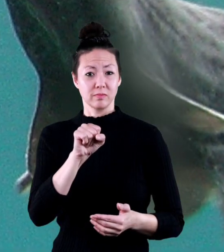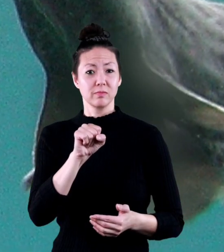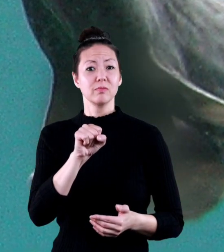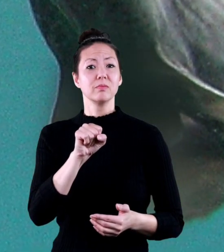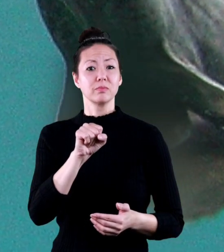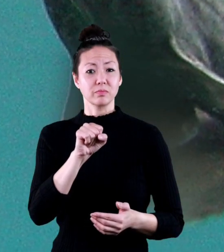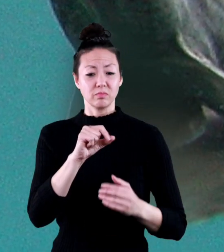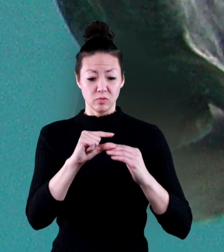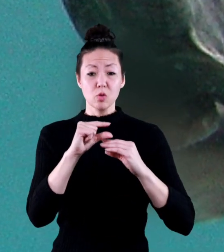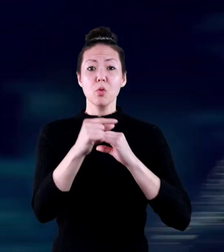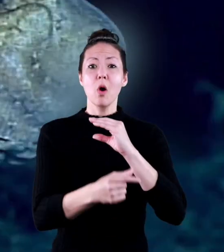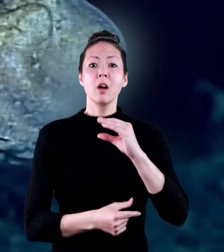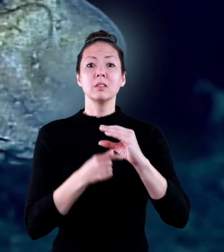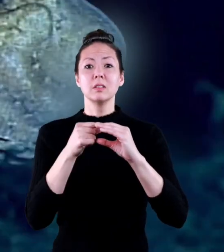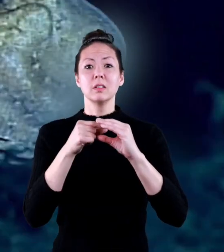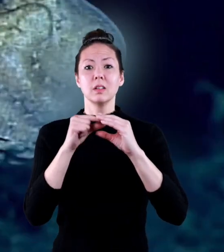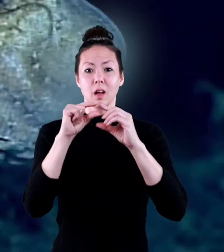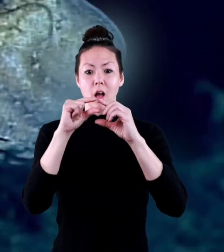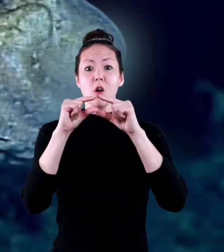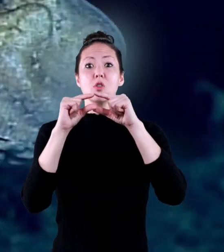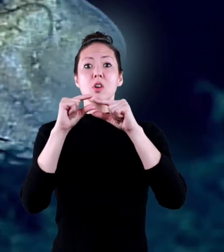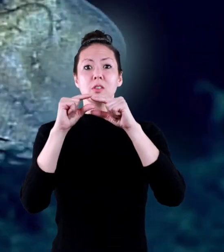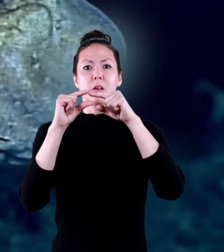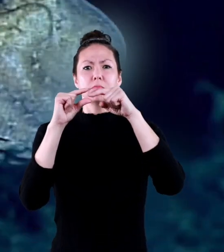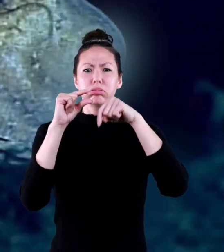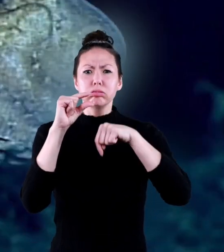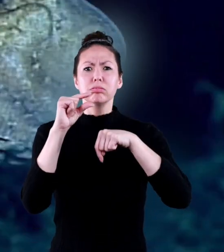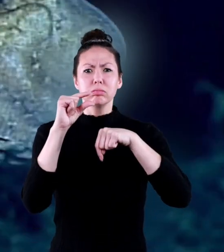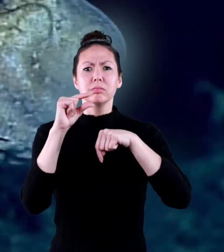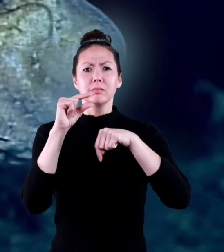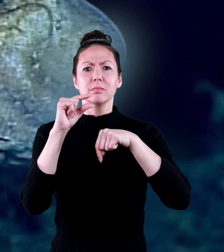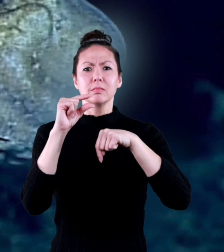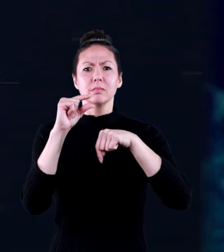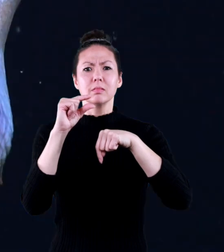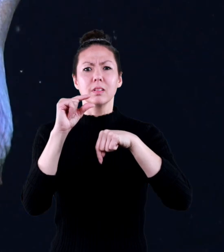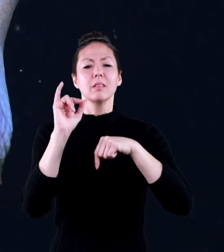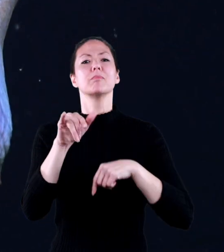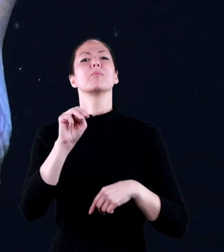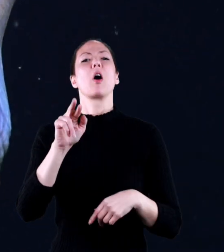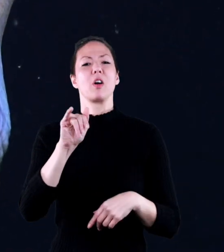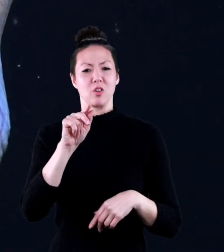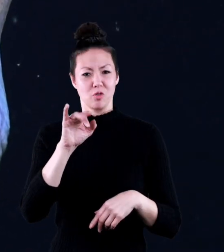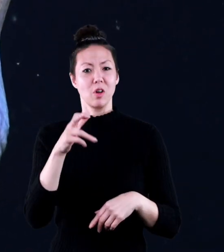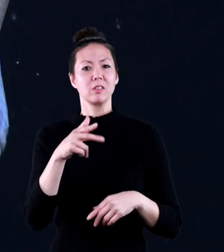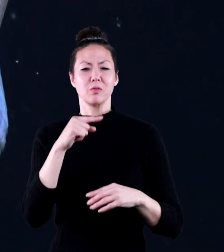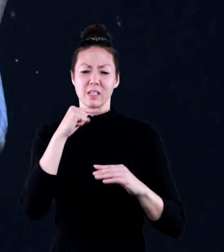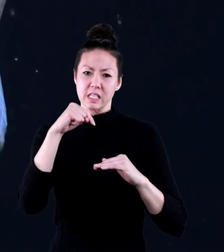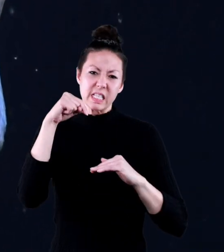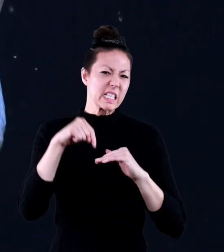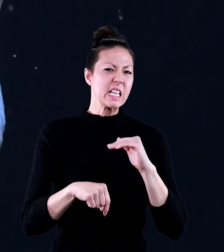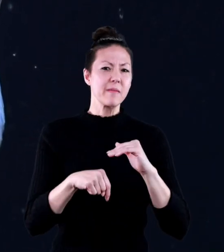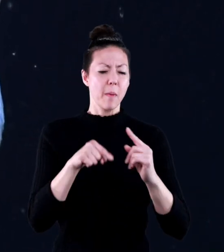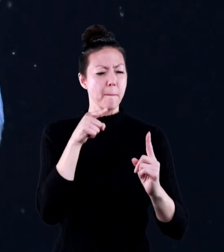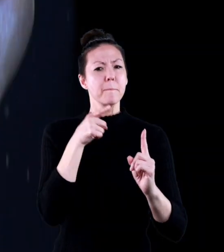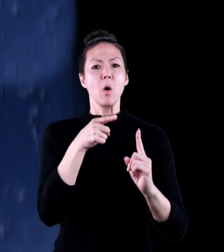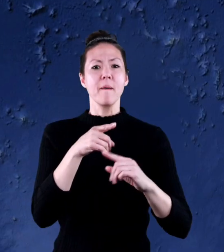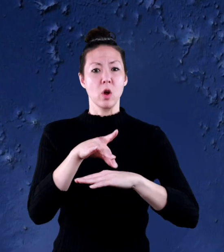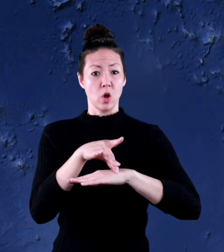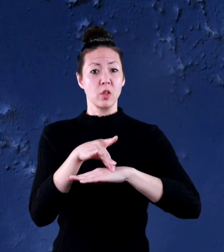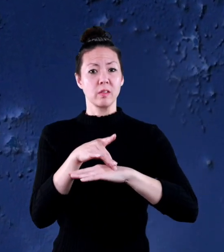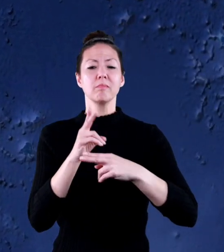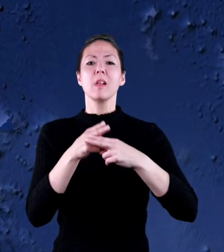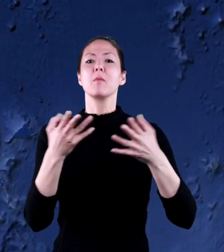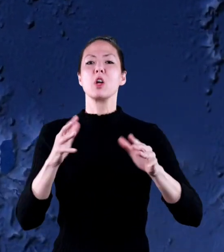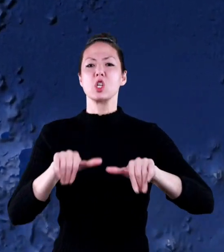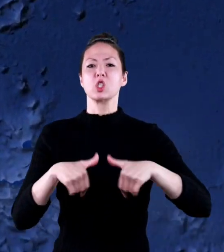miles long, cut into the crust of the earth. And at the bottom of the Mariana Trench, the deepest known point on